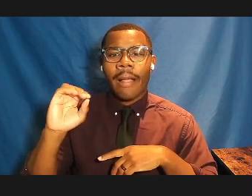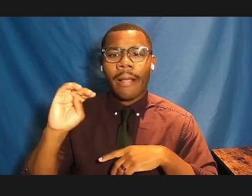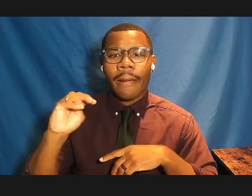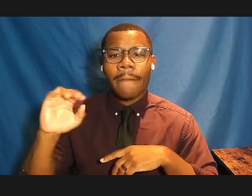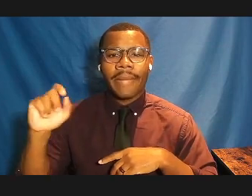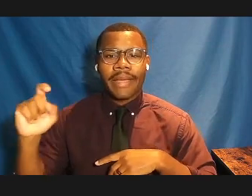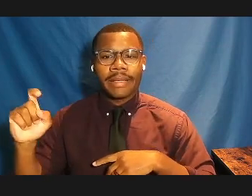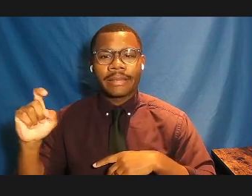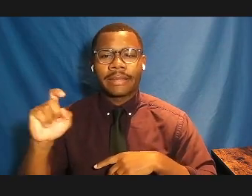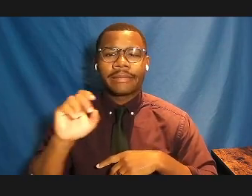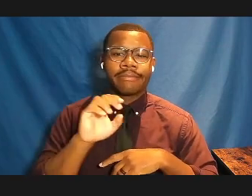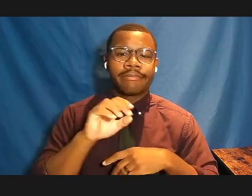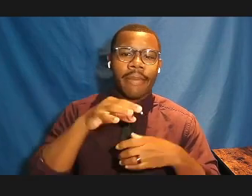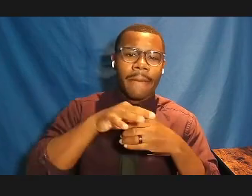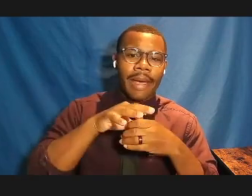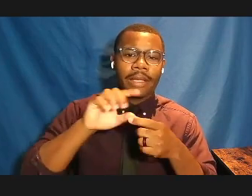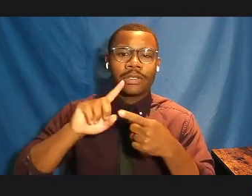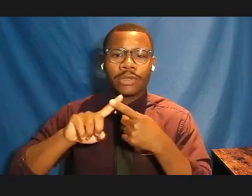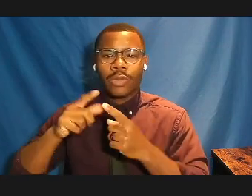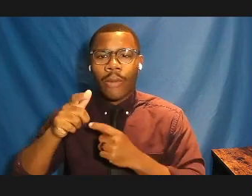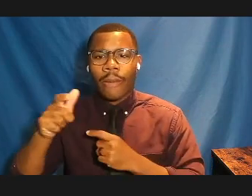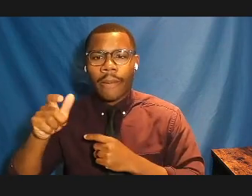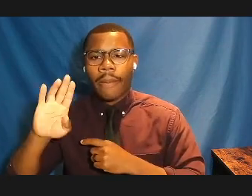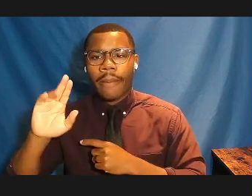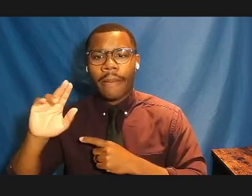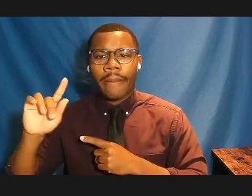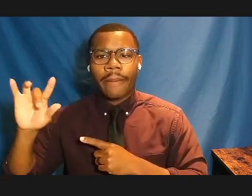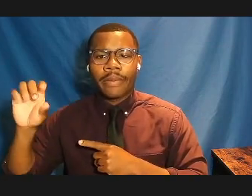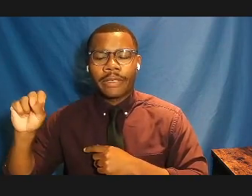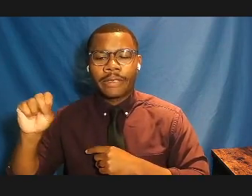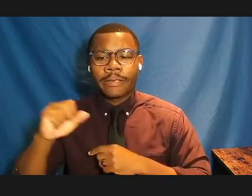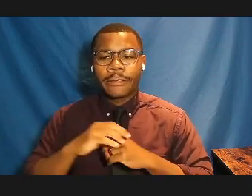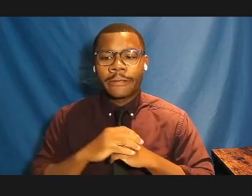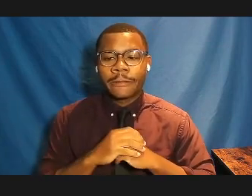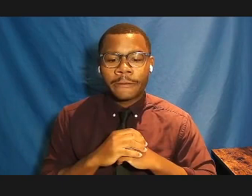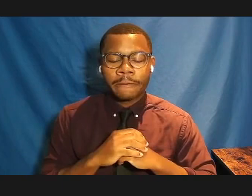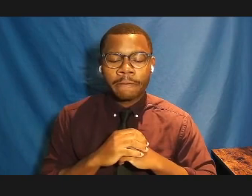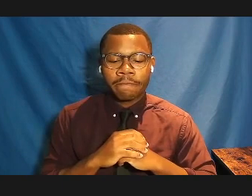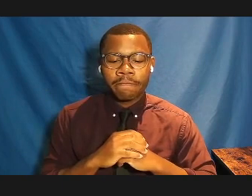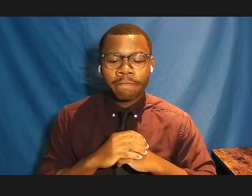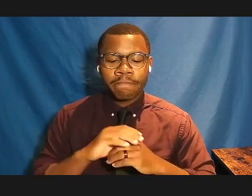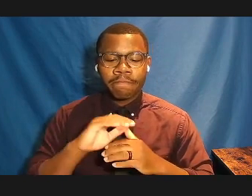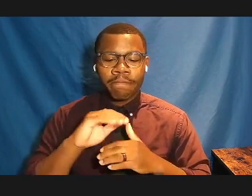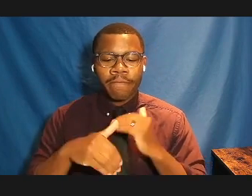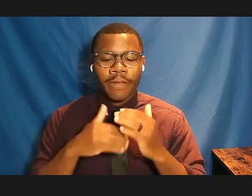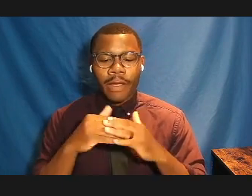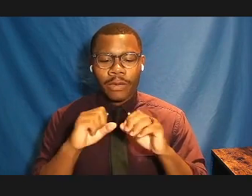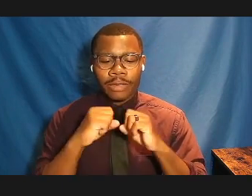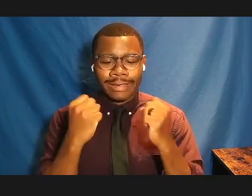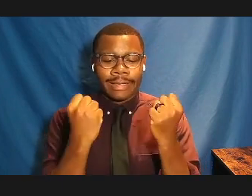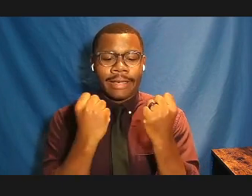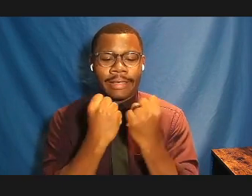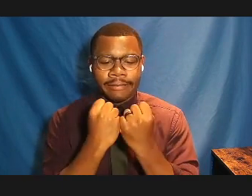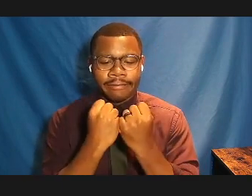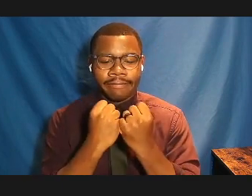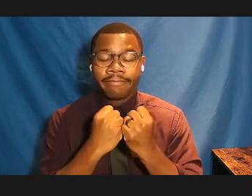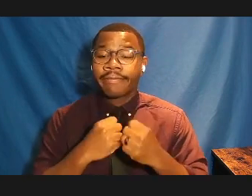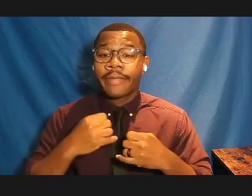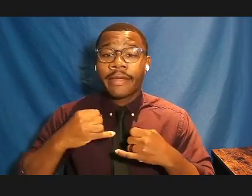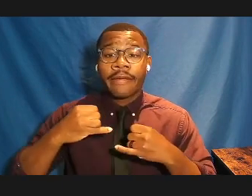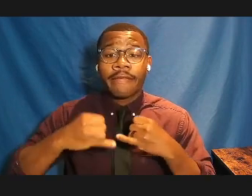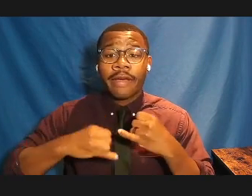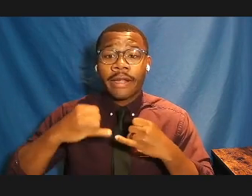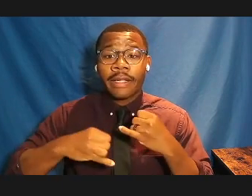The debatability of the past operates in all society. Arjuna Padurai. And finally, a thought about